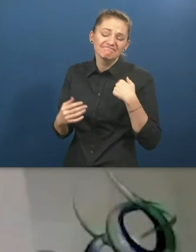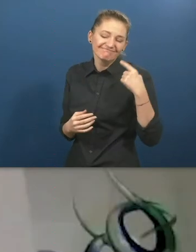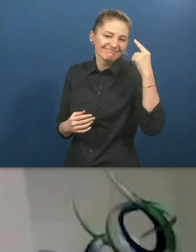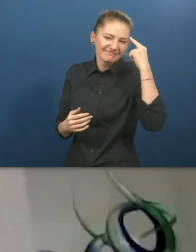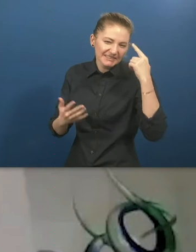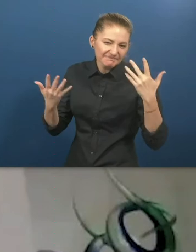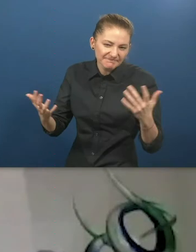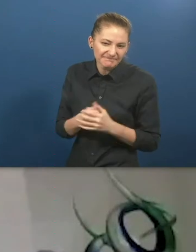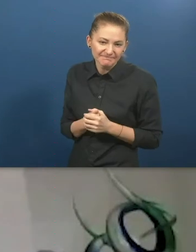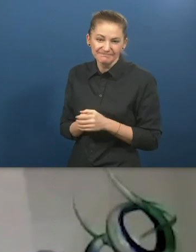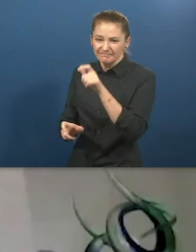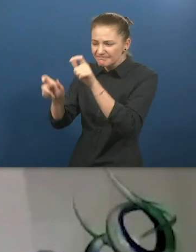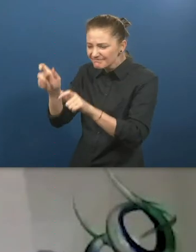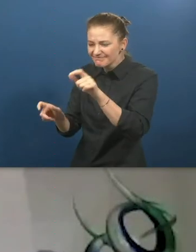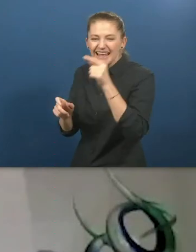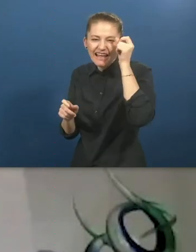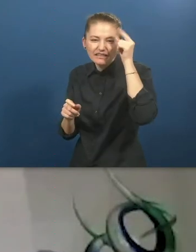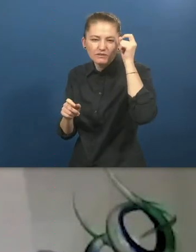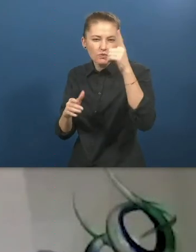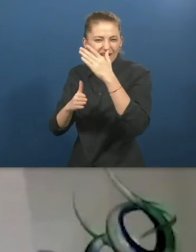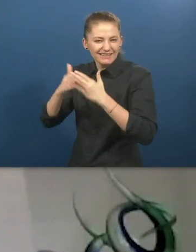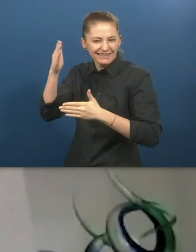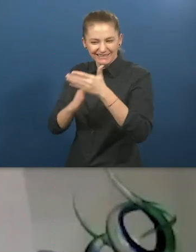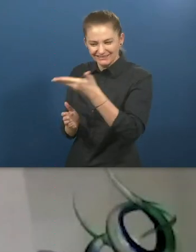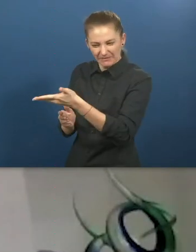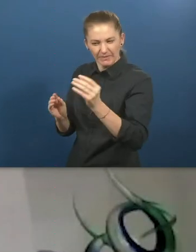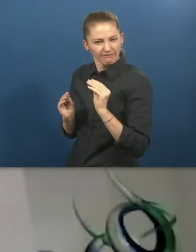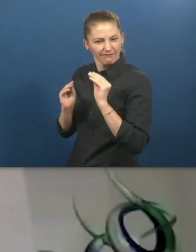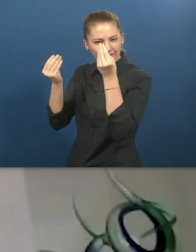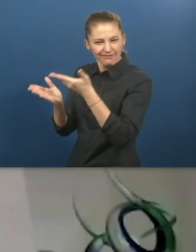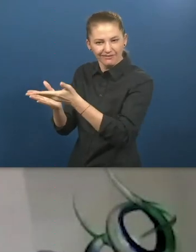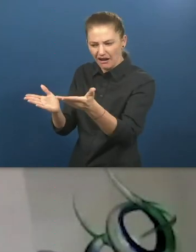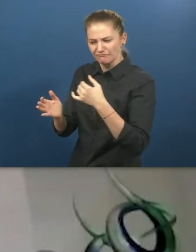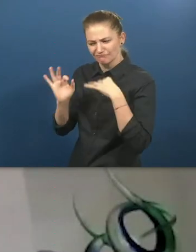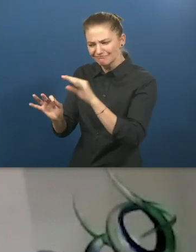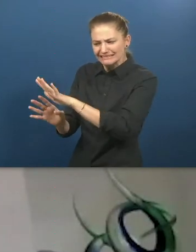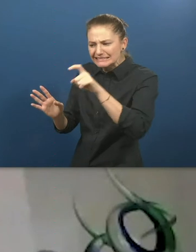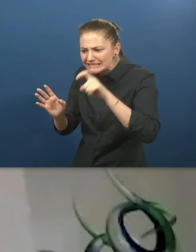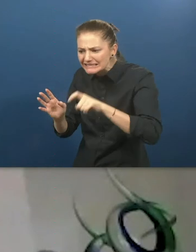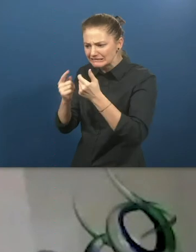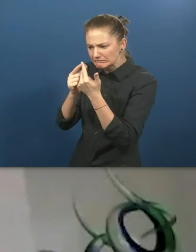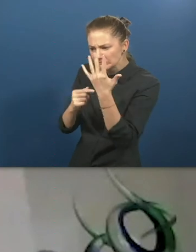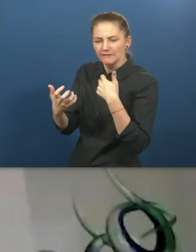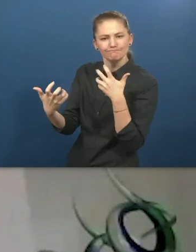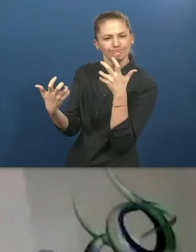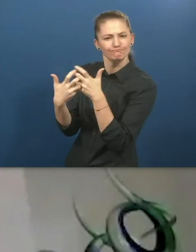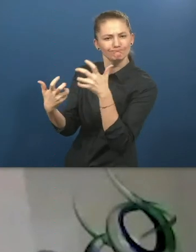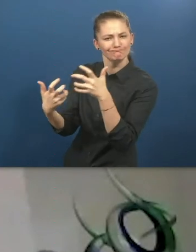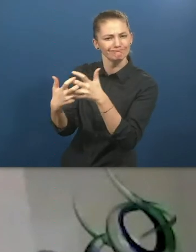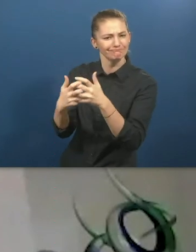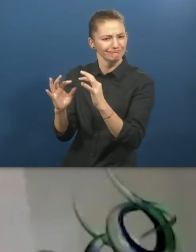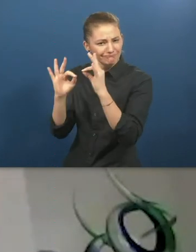We I think really address the needs of young people with intellectual disabilities for